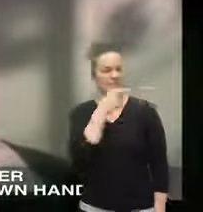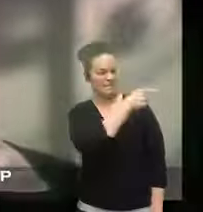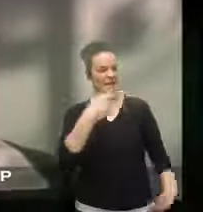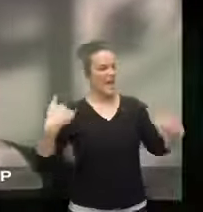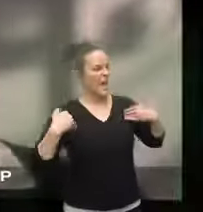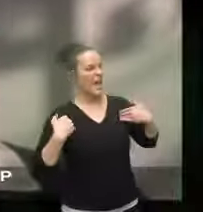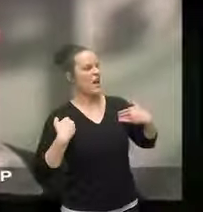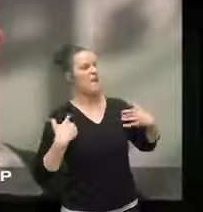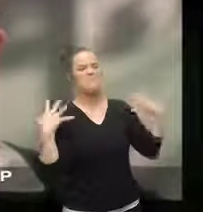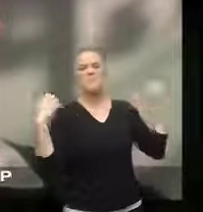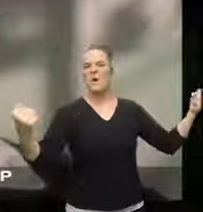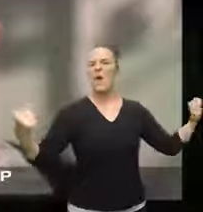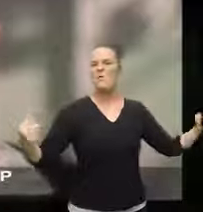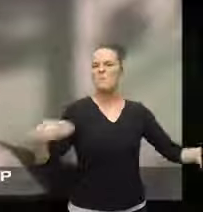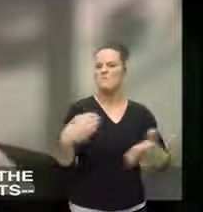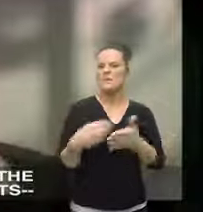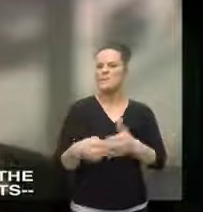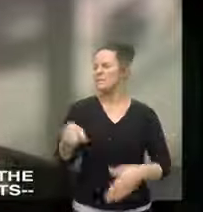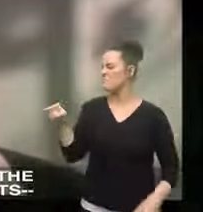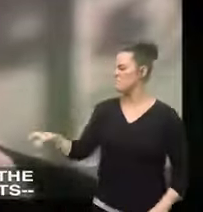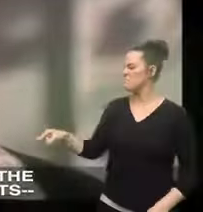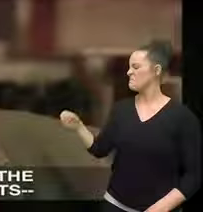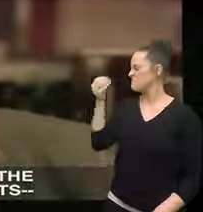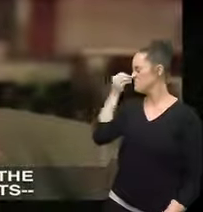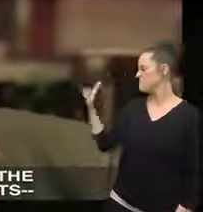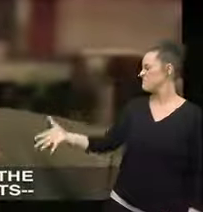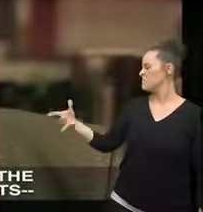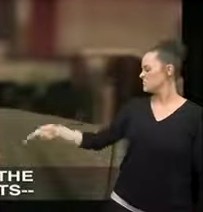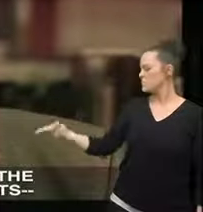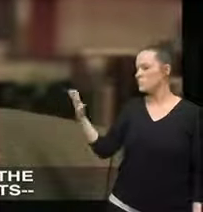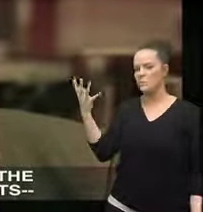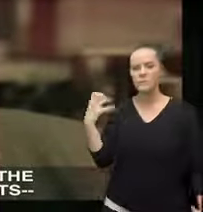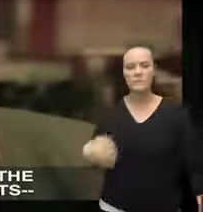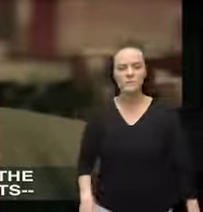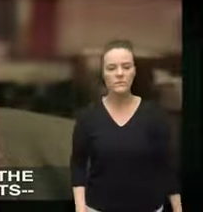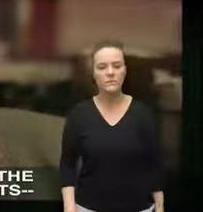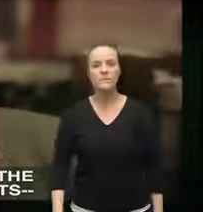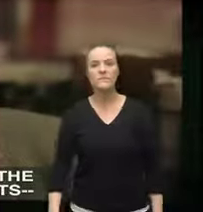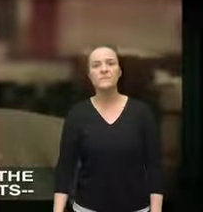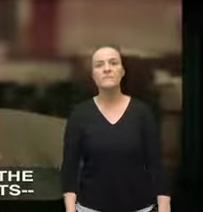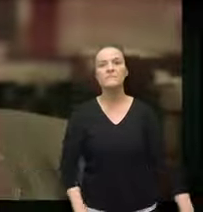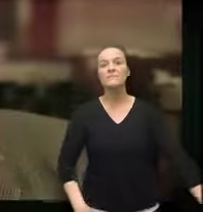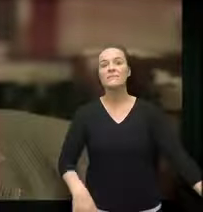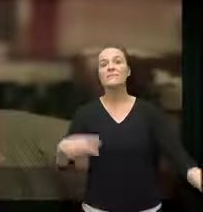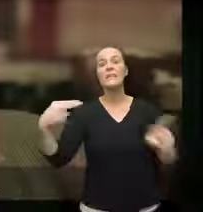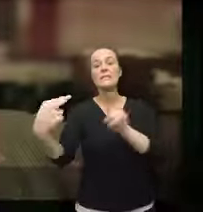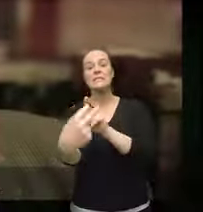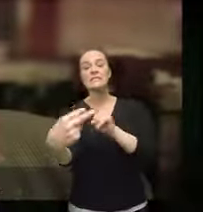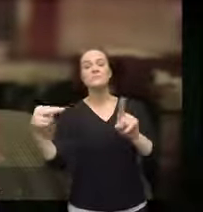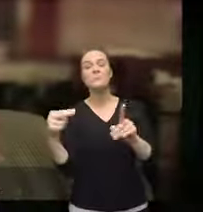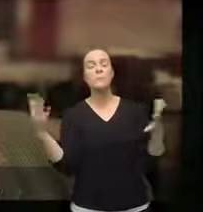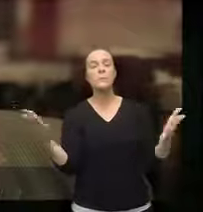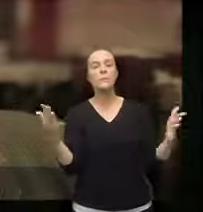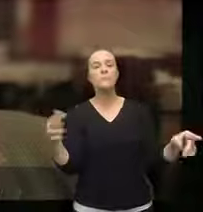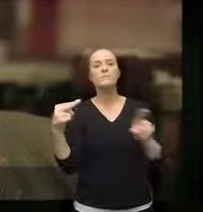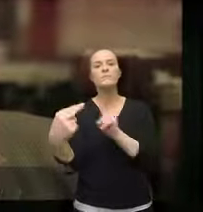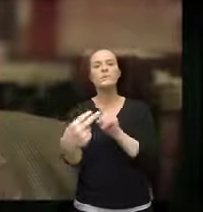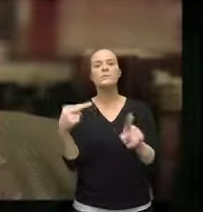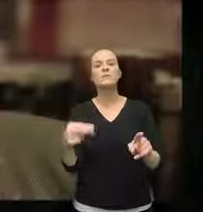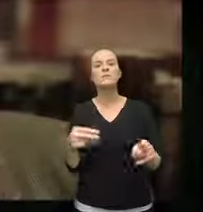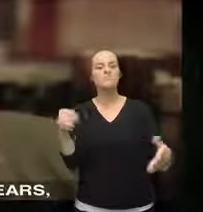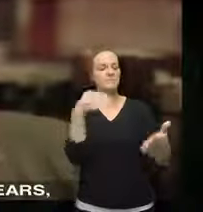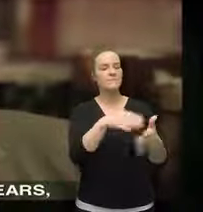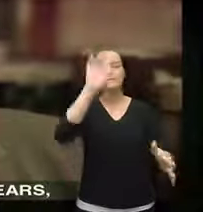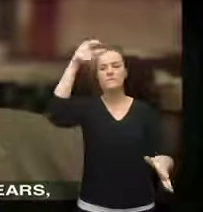money into their own hands and they'll swallow up all us little folks the other side of it was the effort of the federalists those in favor of the